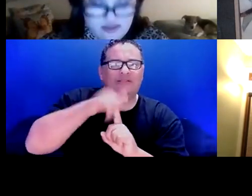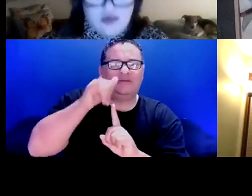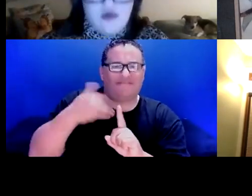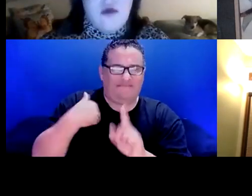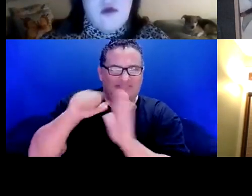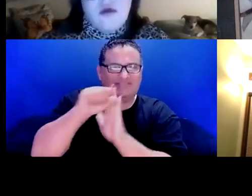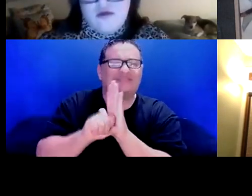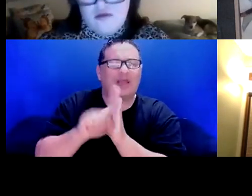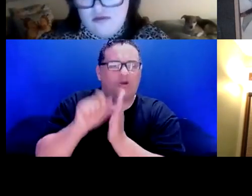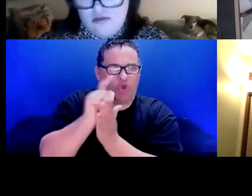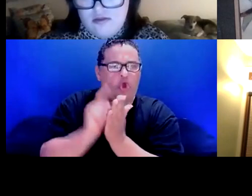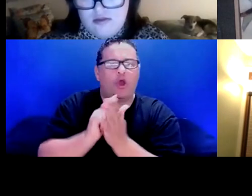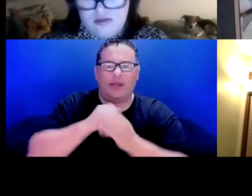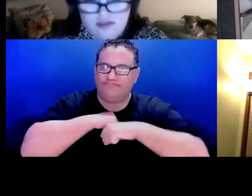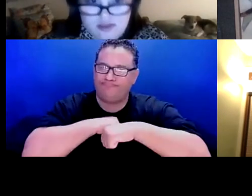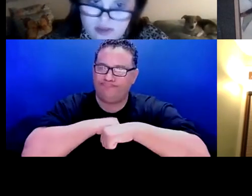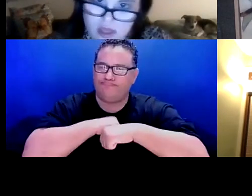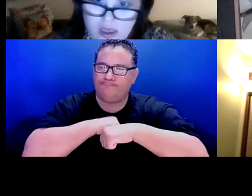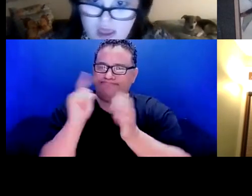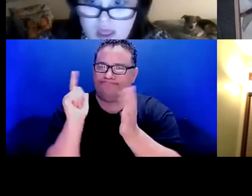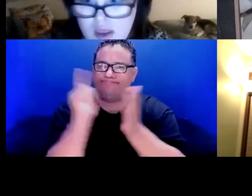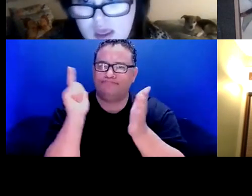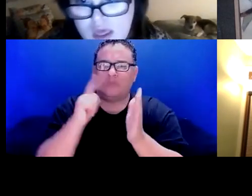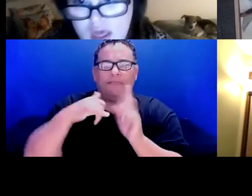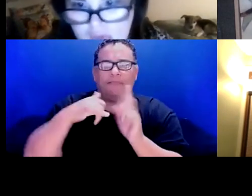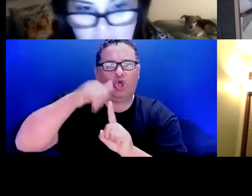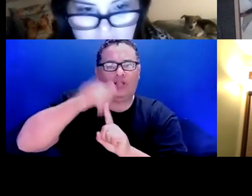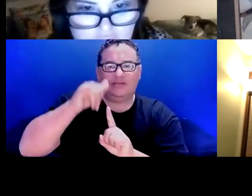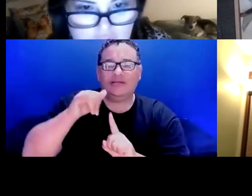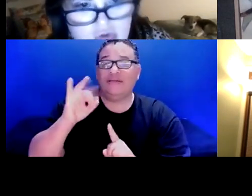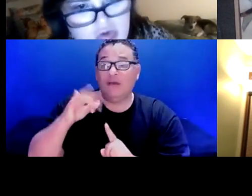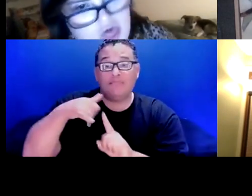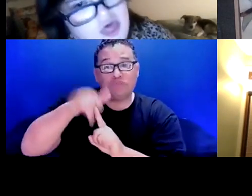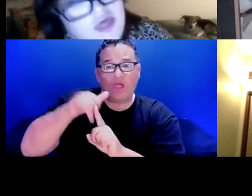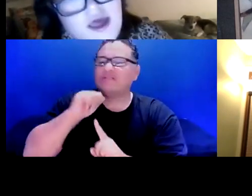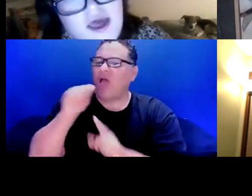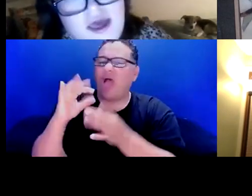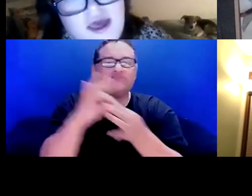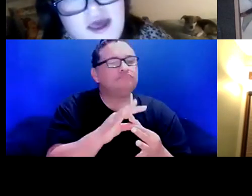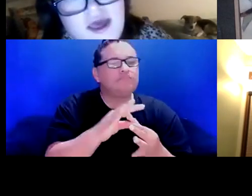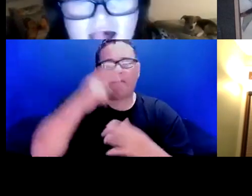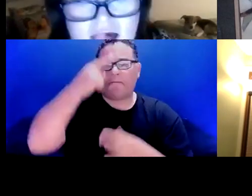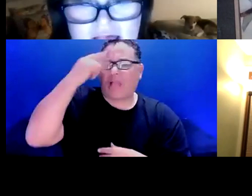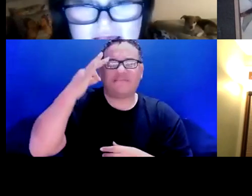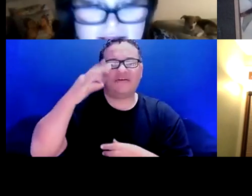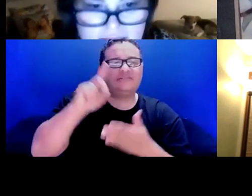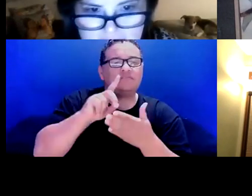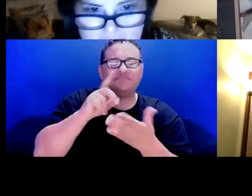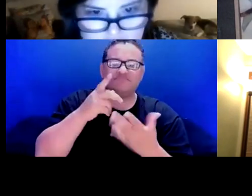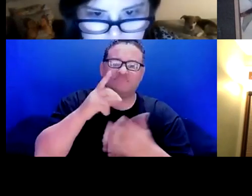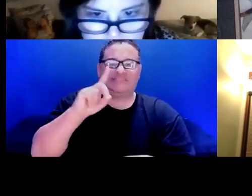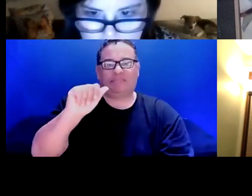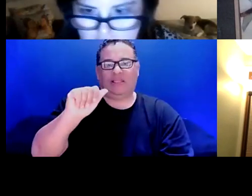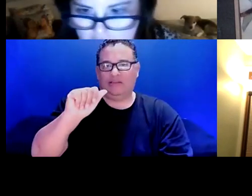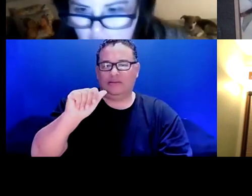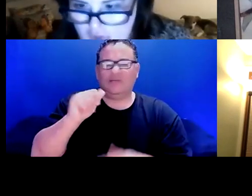state law protection regarding bullying. So, if there's bullying and it's not necessarily related to disability, that still could, there still could